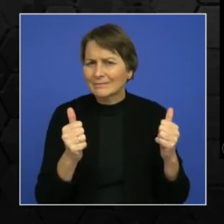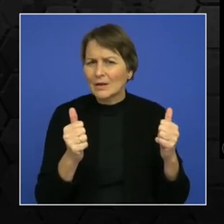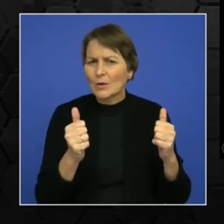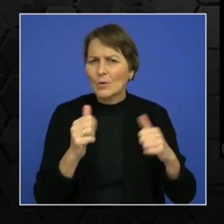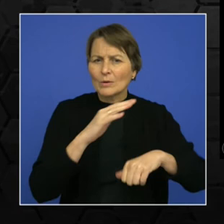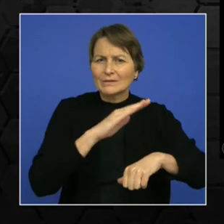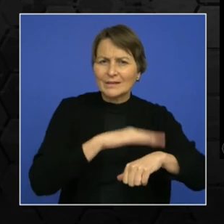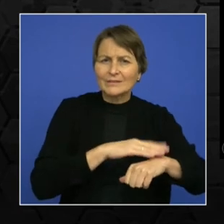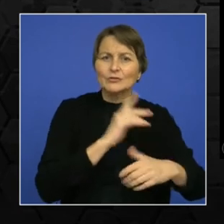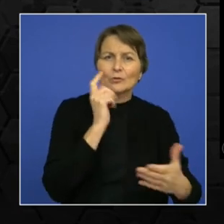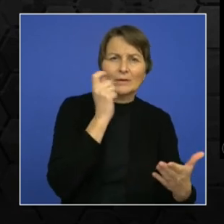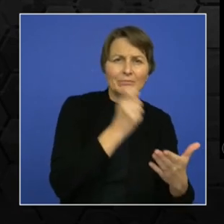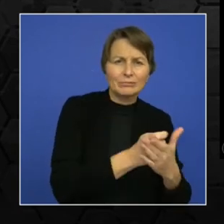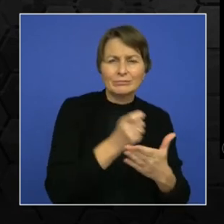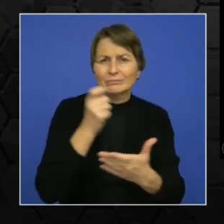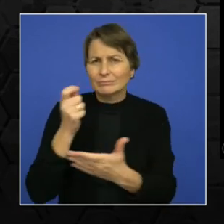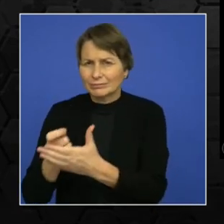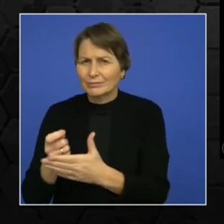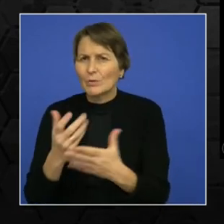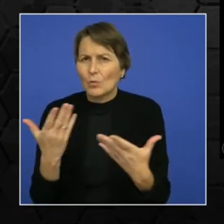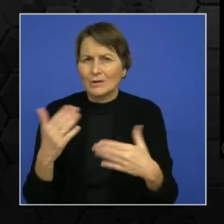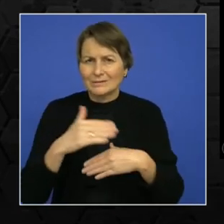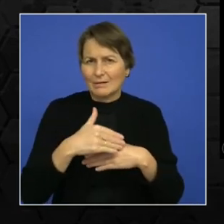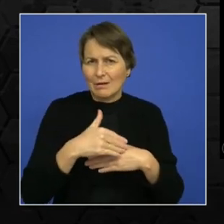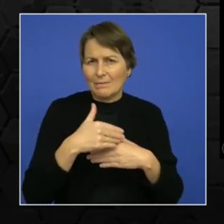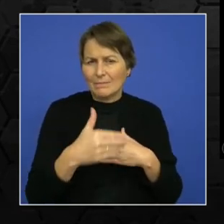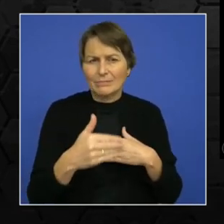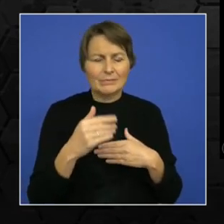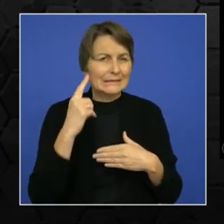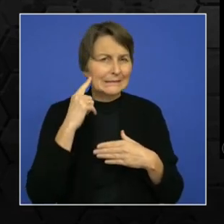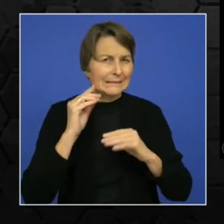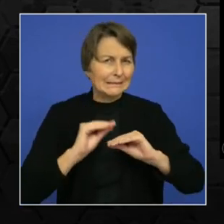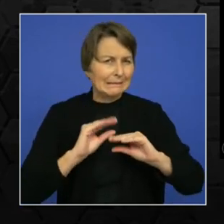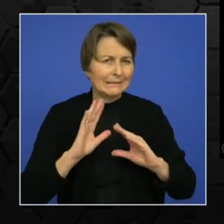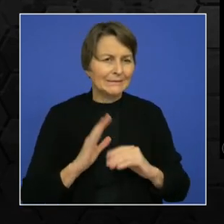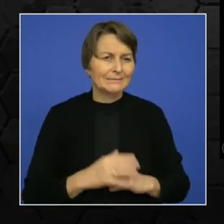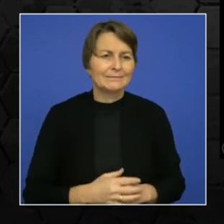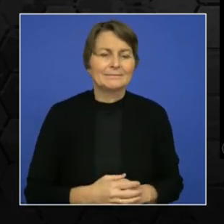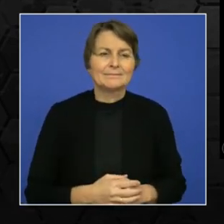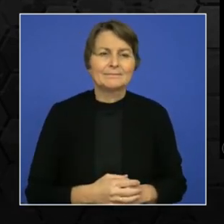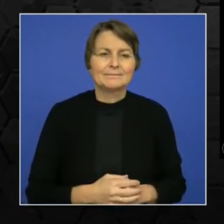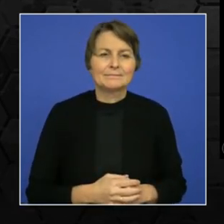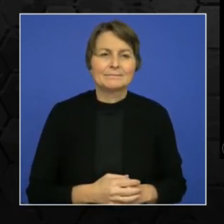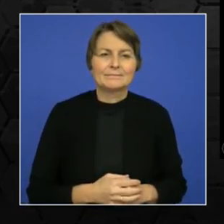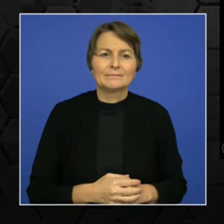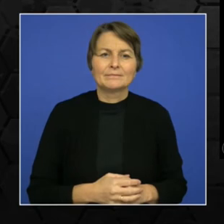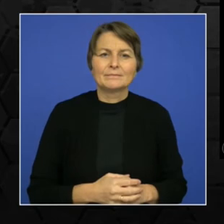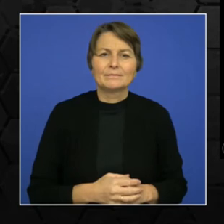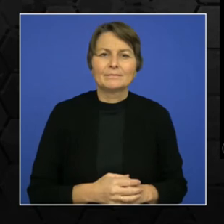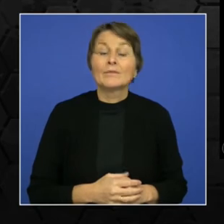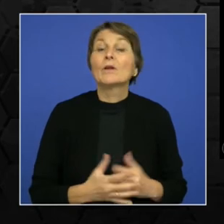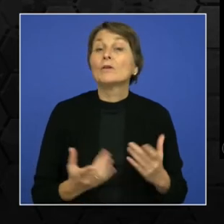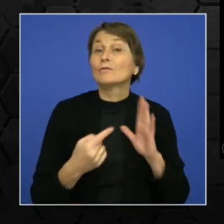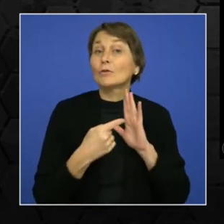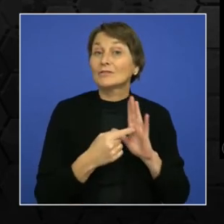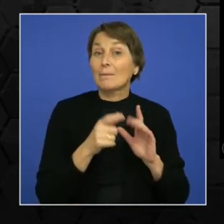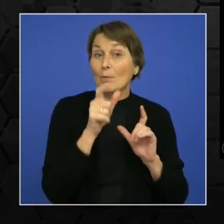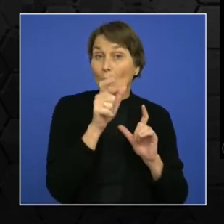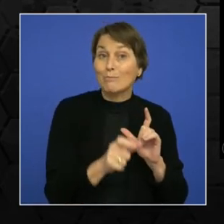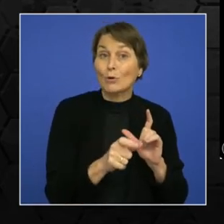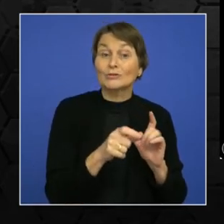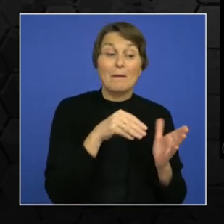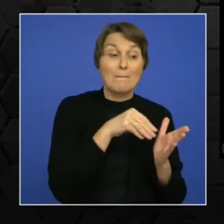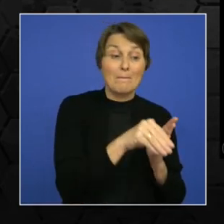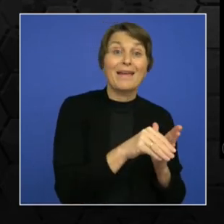should it be actually giving discounts to the passengers and so on. And AI is leveraged for deciding which passenger needs what faculties at what particular